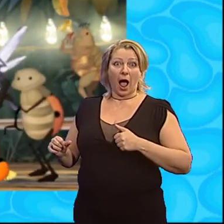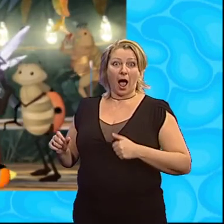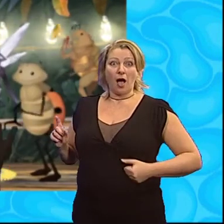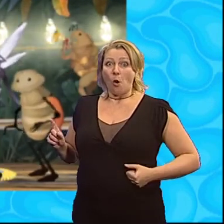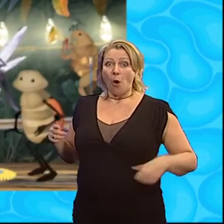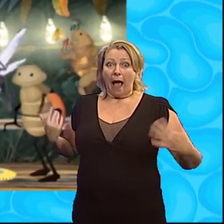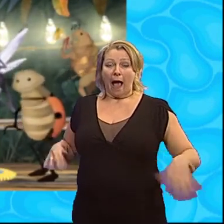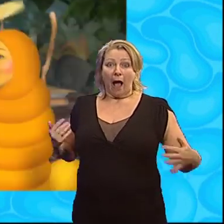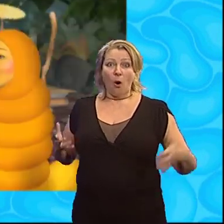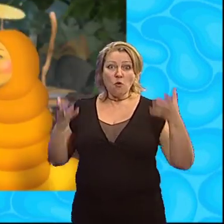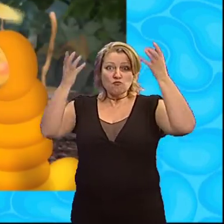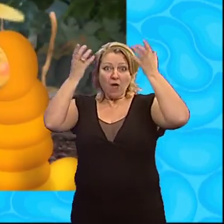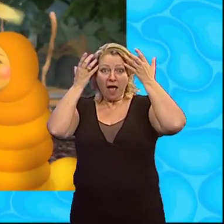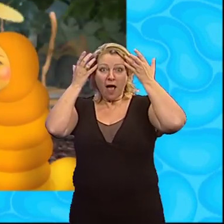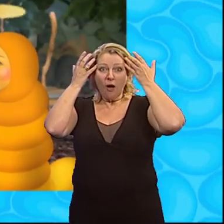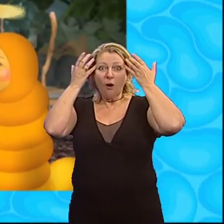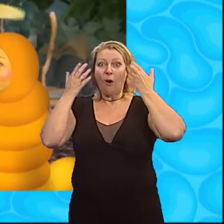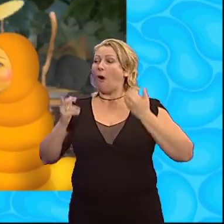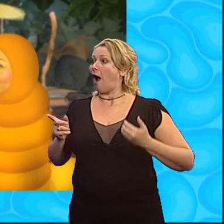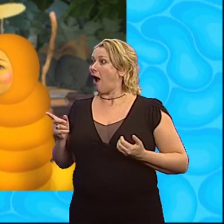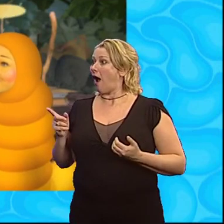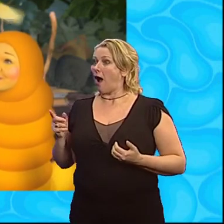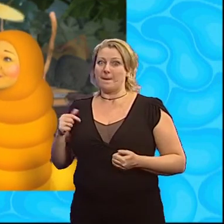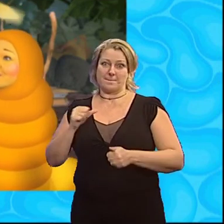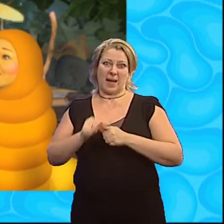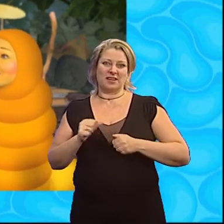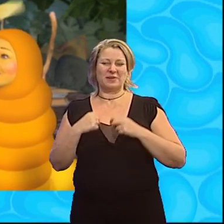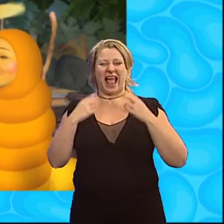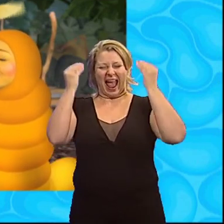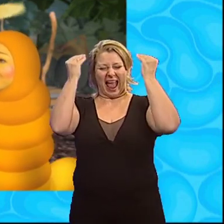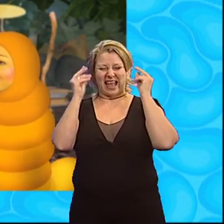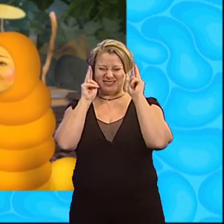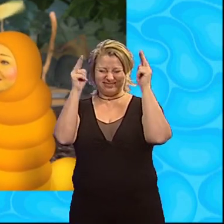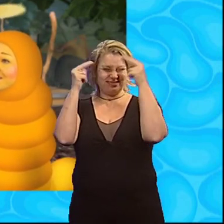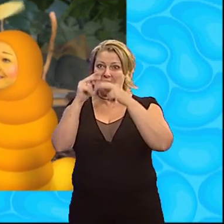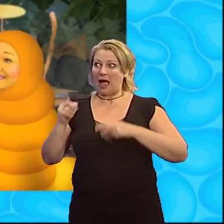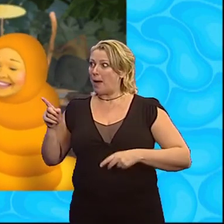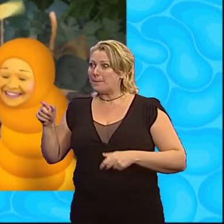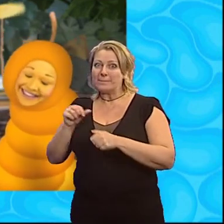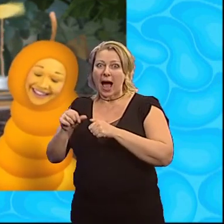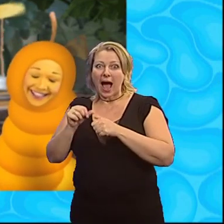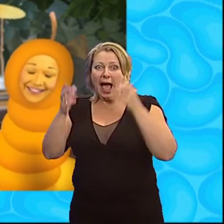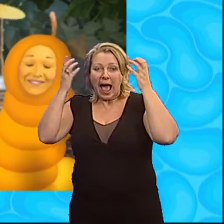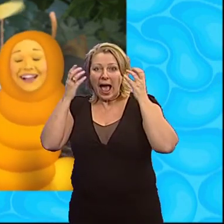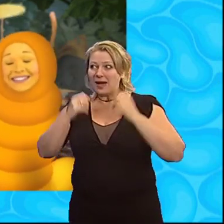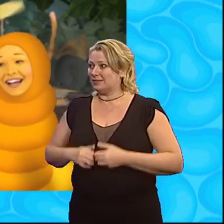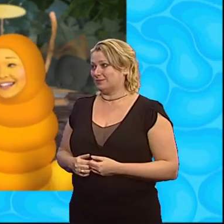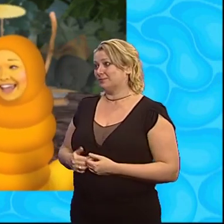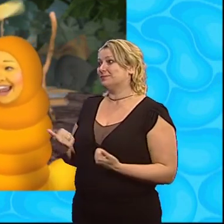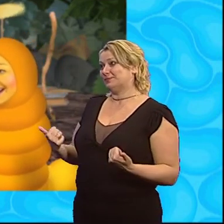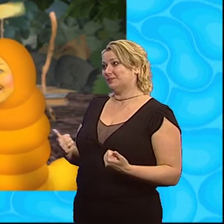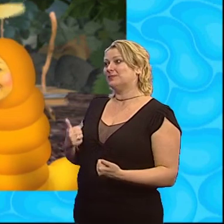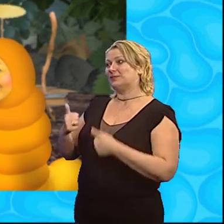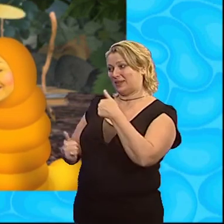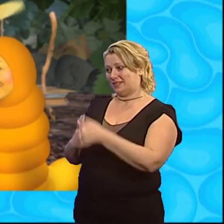Wow, a crown! That's even better than my top hat! Well done,